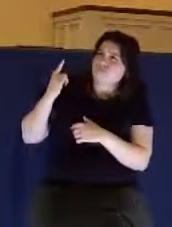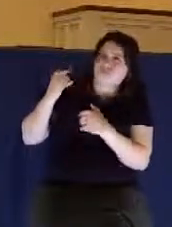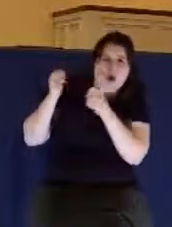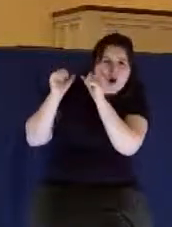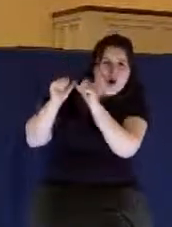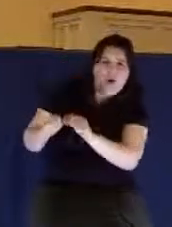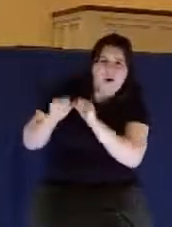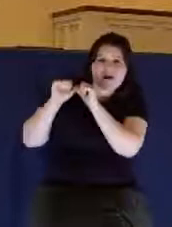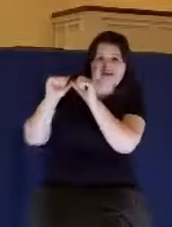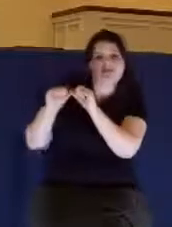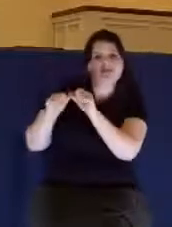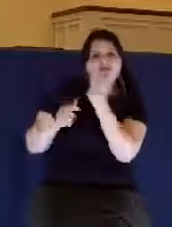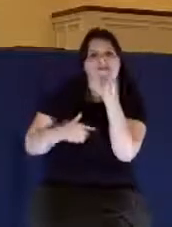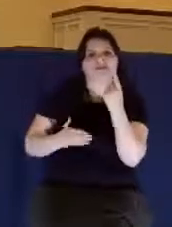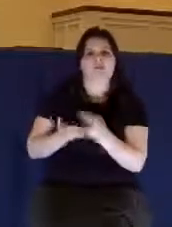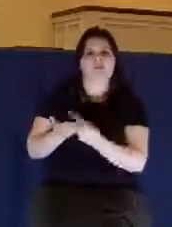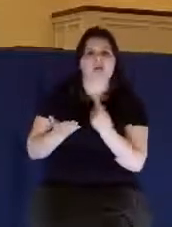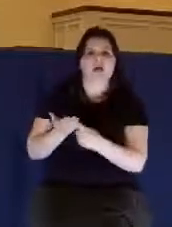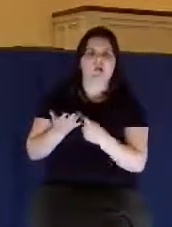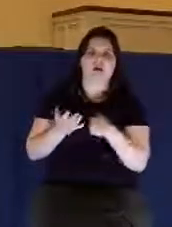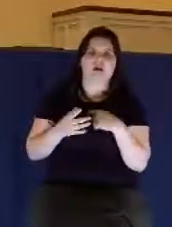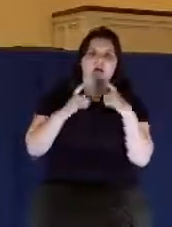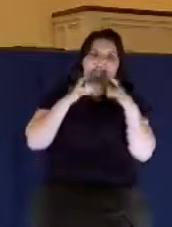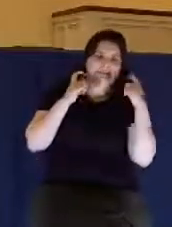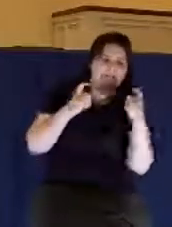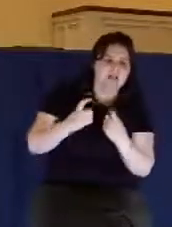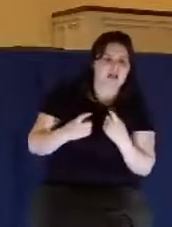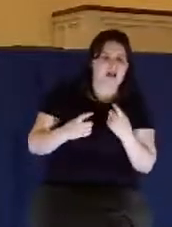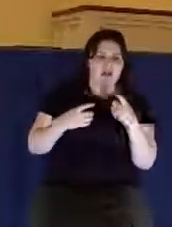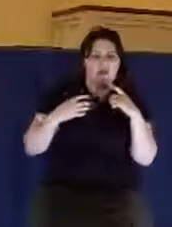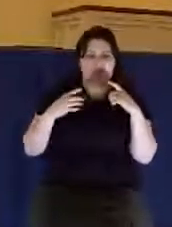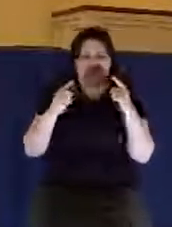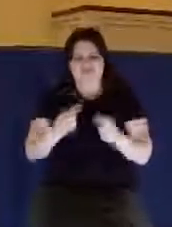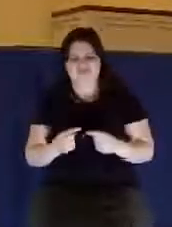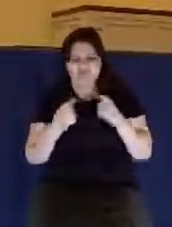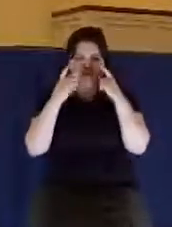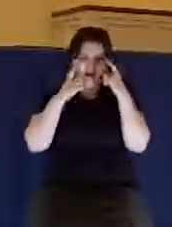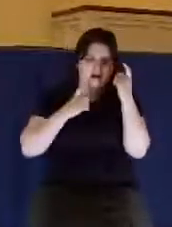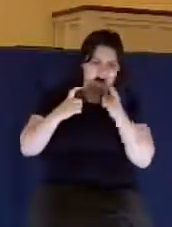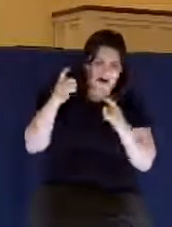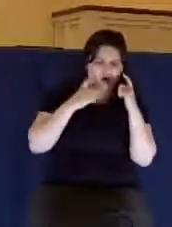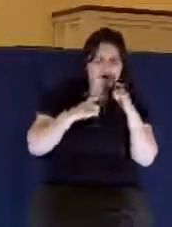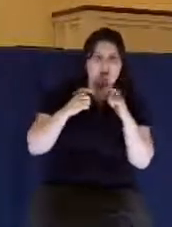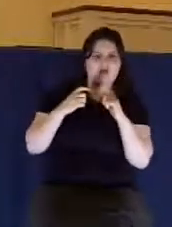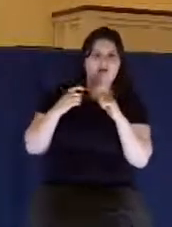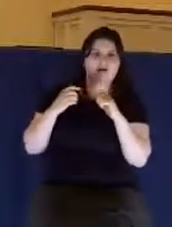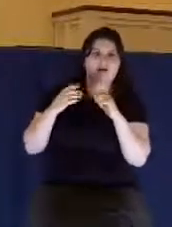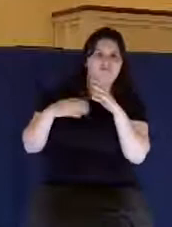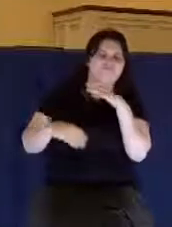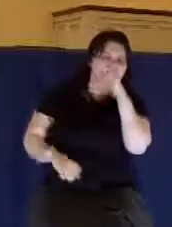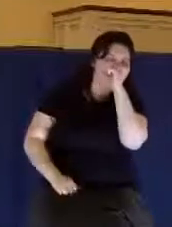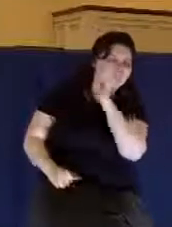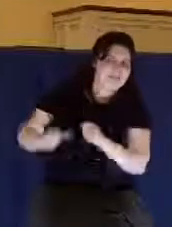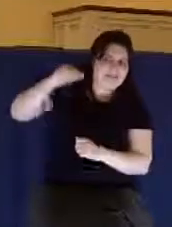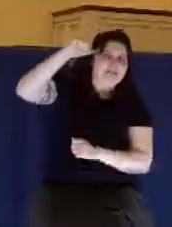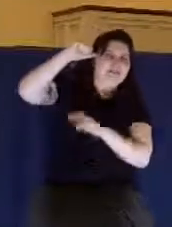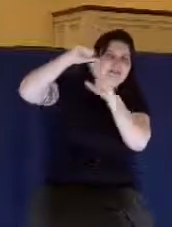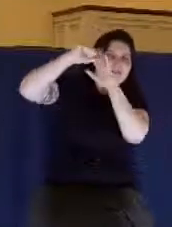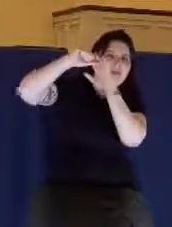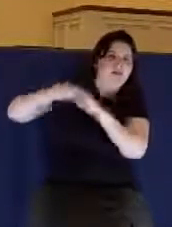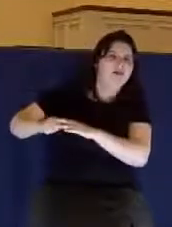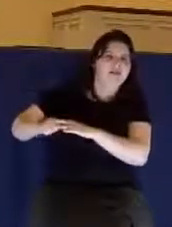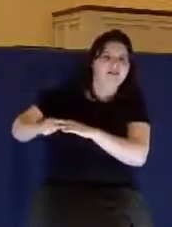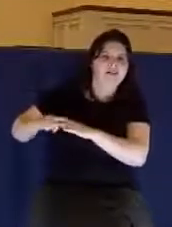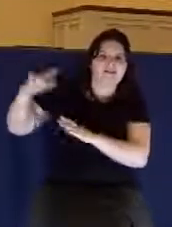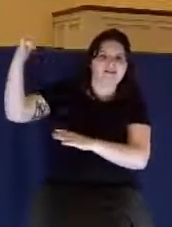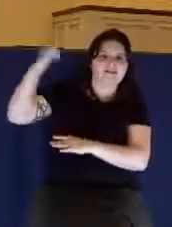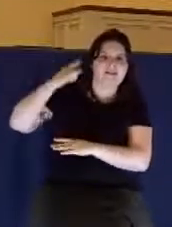We darken it with our foolish tears. But in time the atmosphere always clears, for his love is